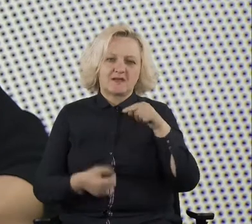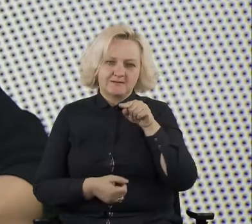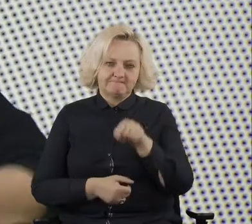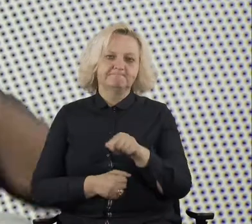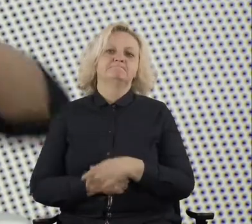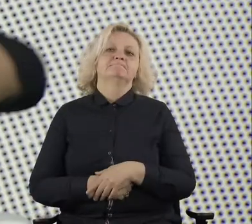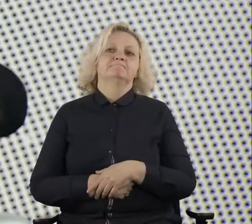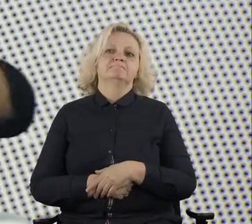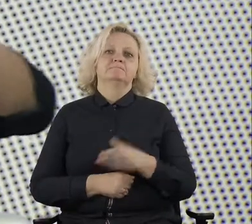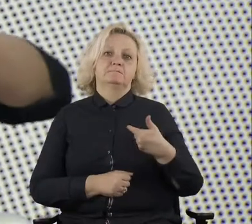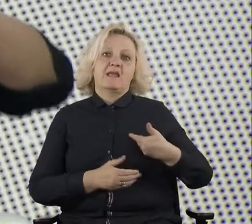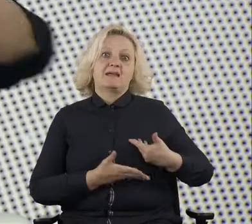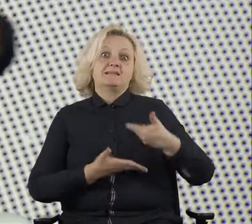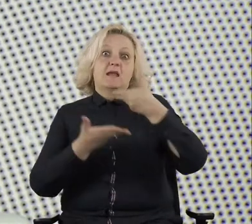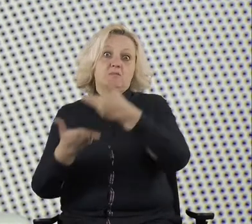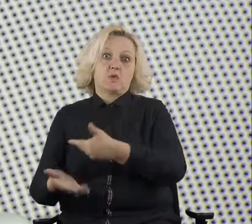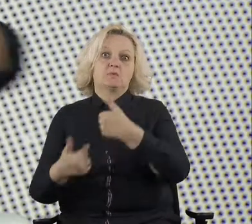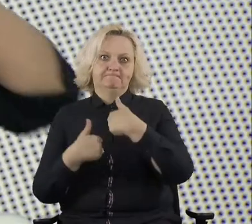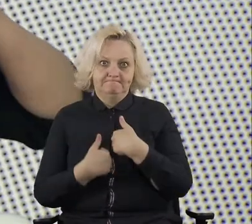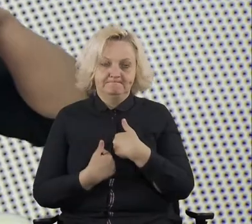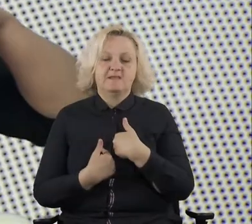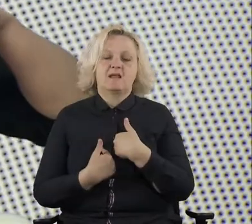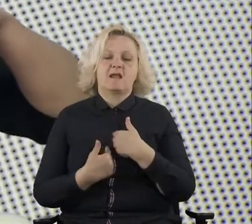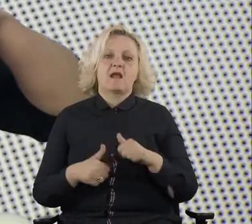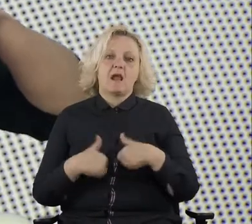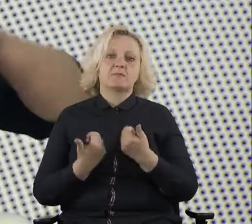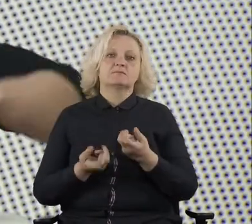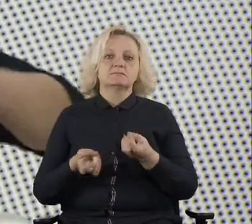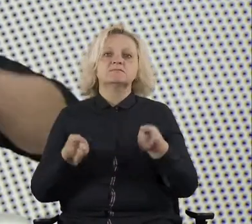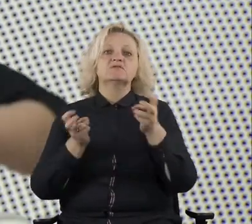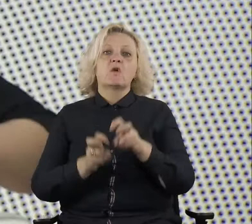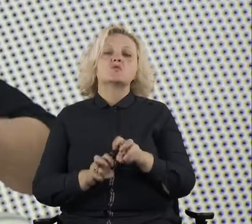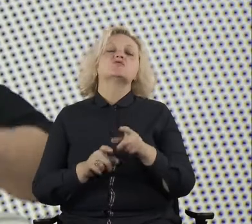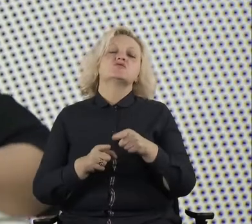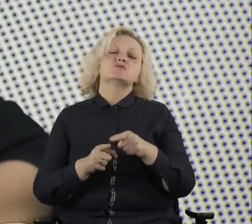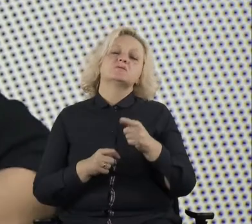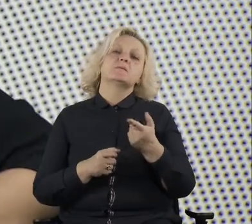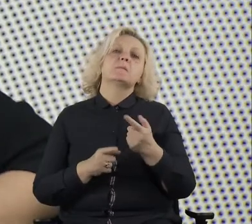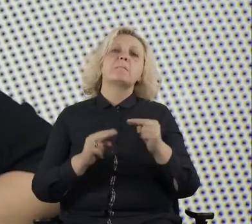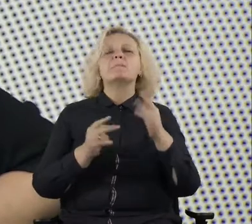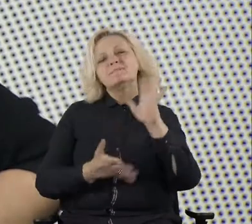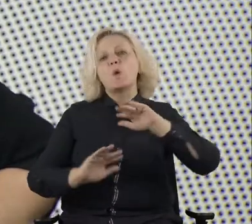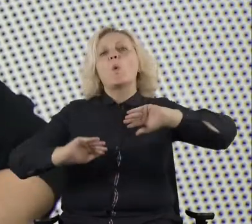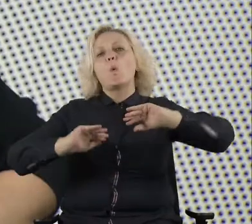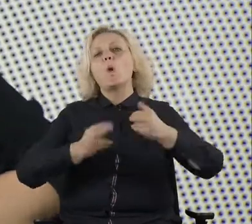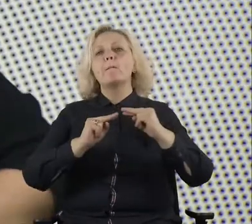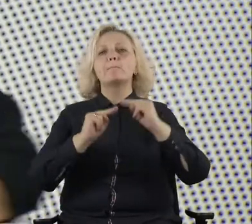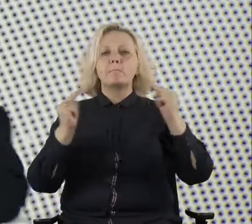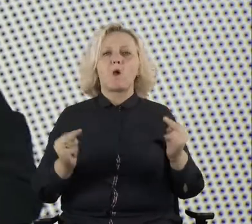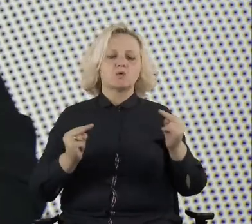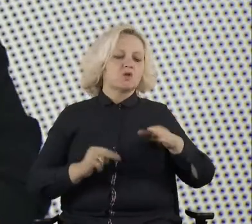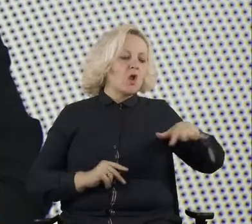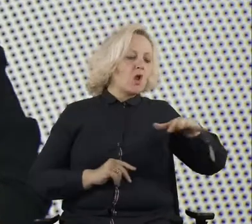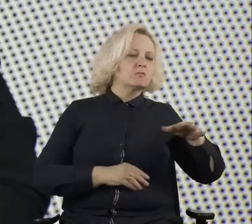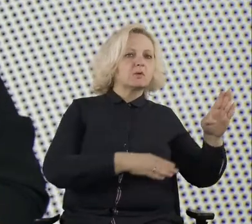some bridges between, uh, business and public sector. And it was my challenge. So